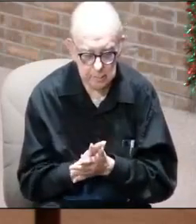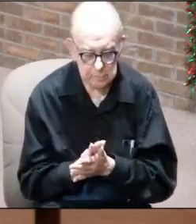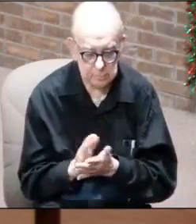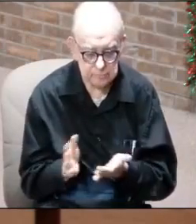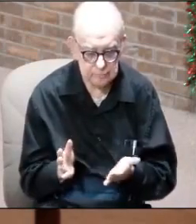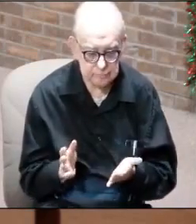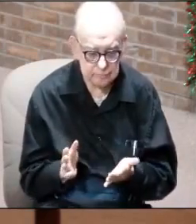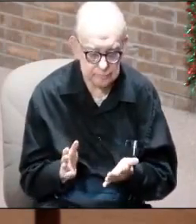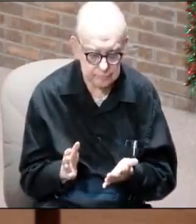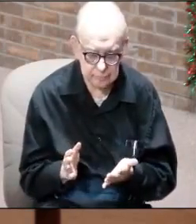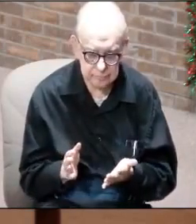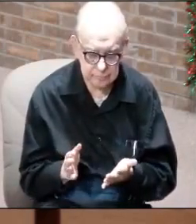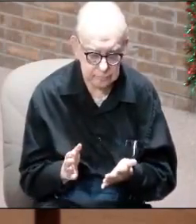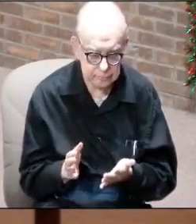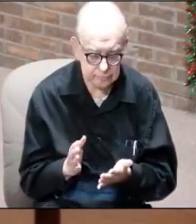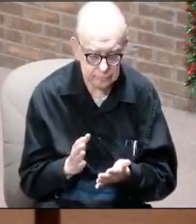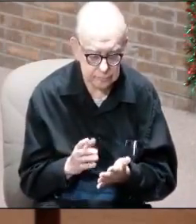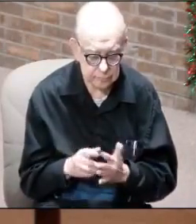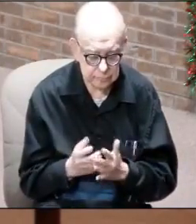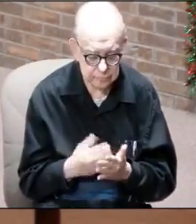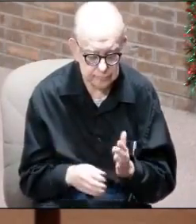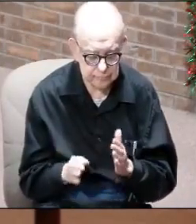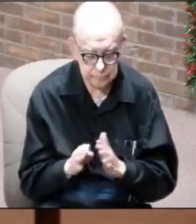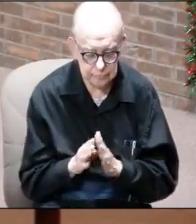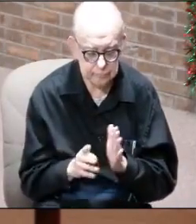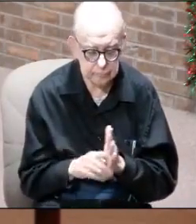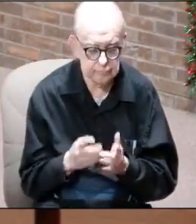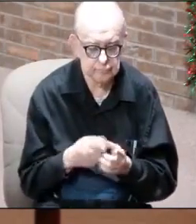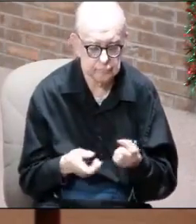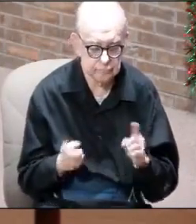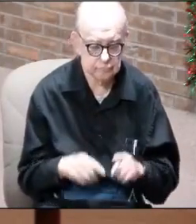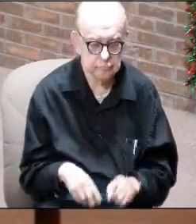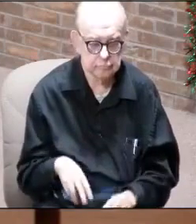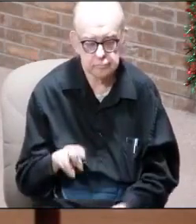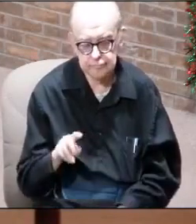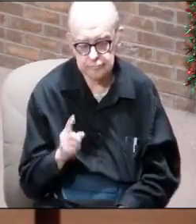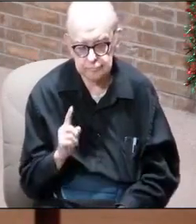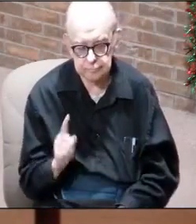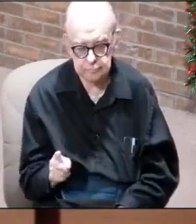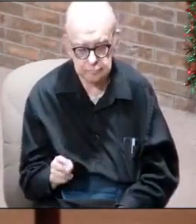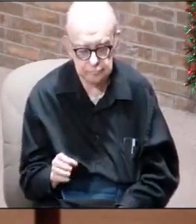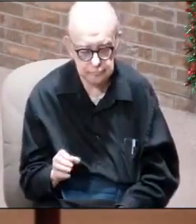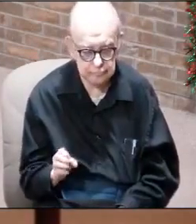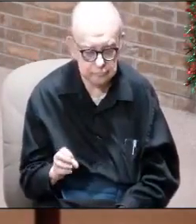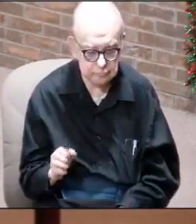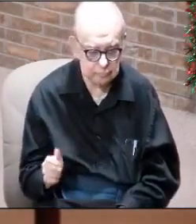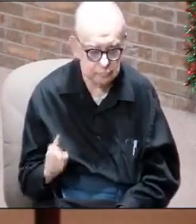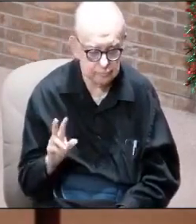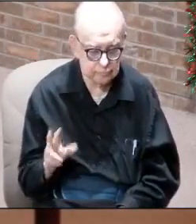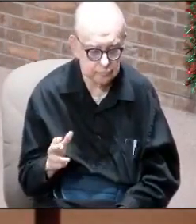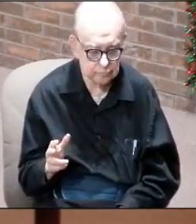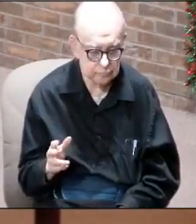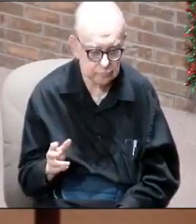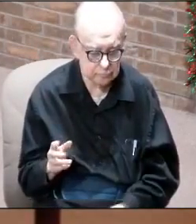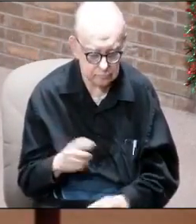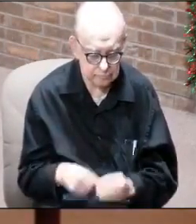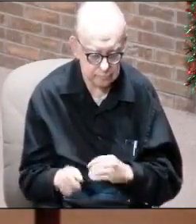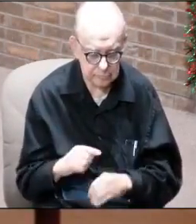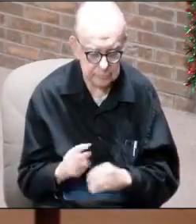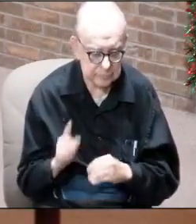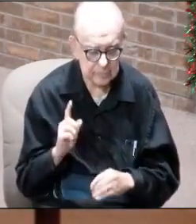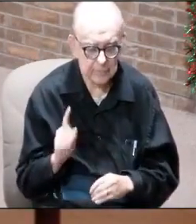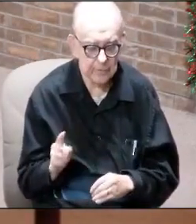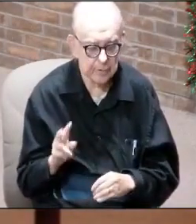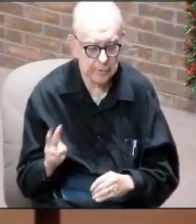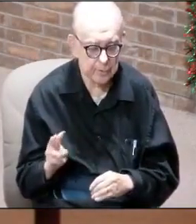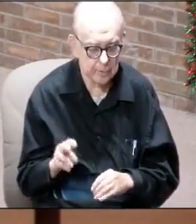and it basically started from the back. And so what happened was the second one sealed, the third one was wrapped around the first and two